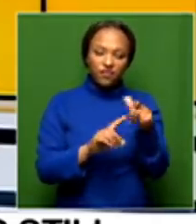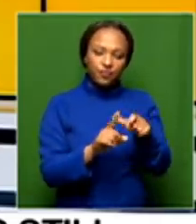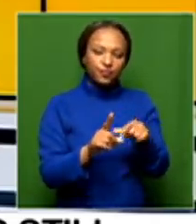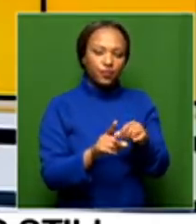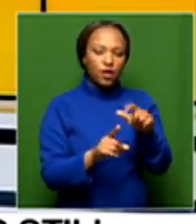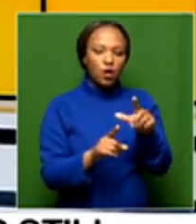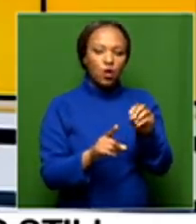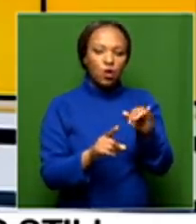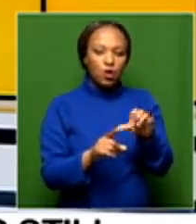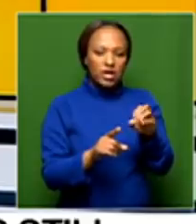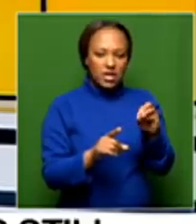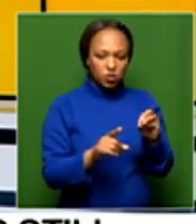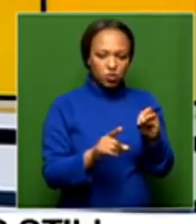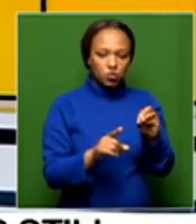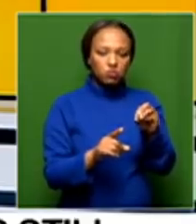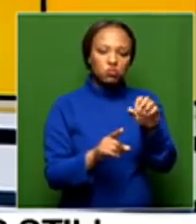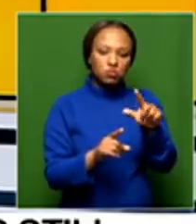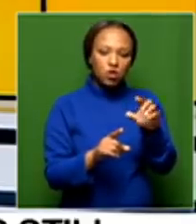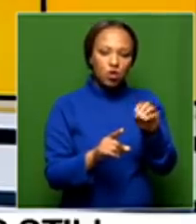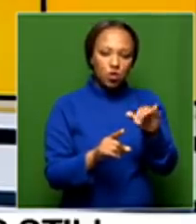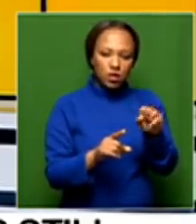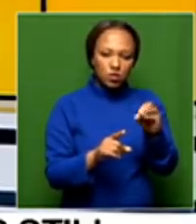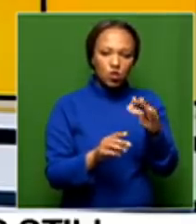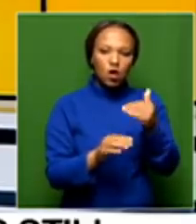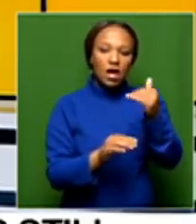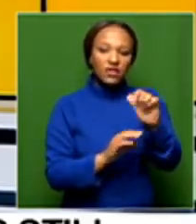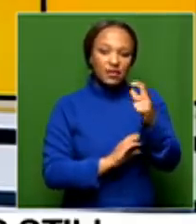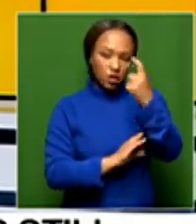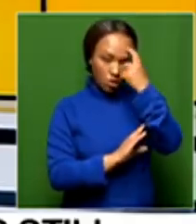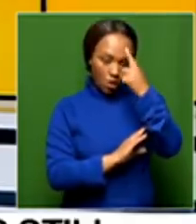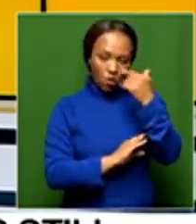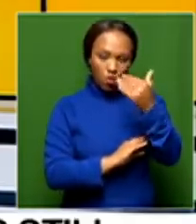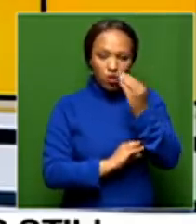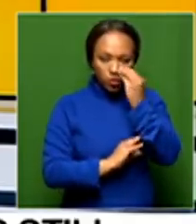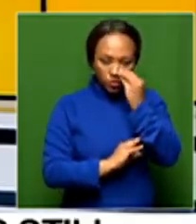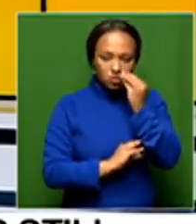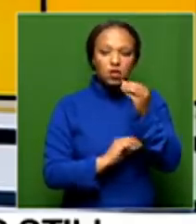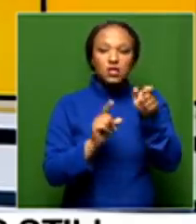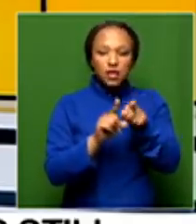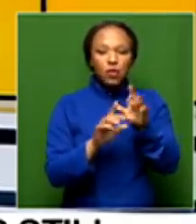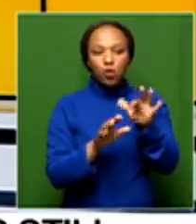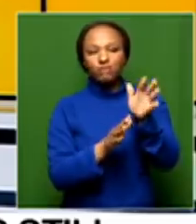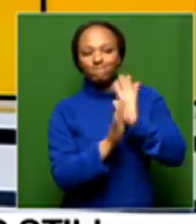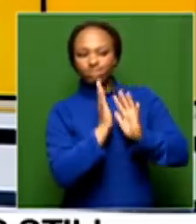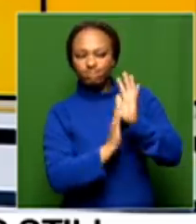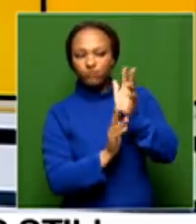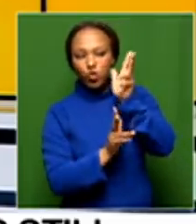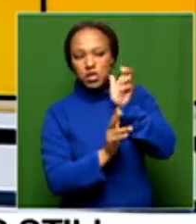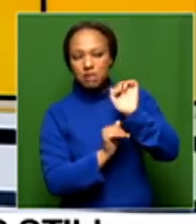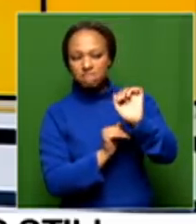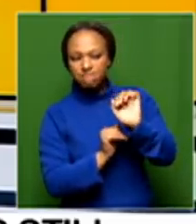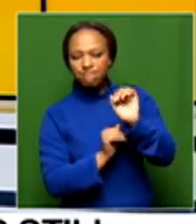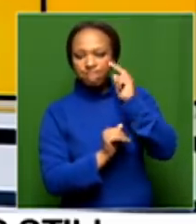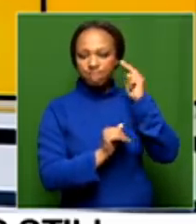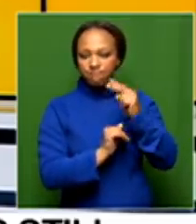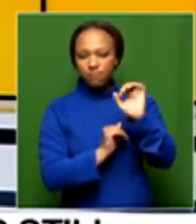Matasha. He's going to be speaking to us after the 7 o'clock news. So we'll be able to get his reflections on this and also just get a little